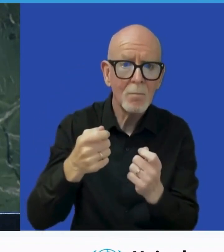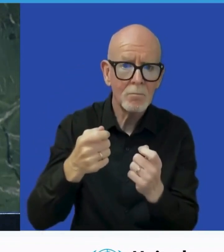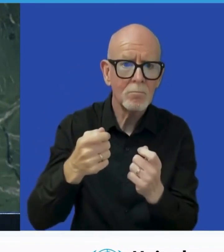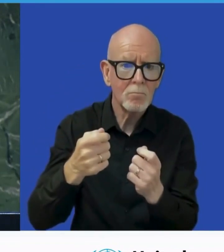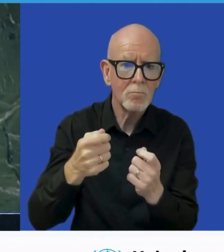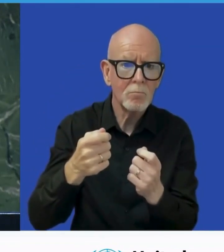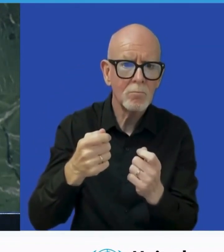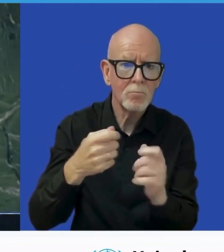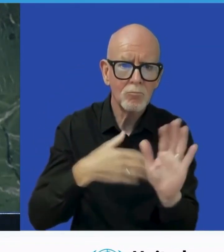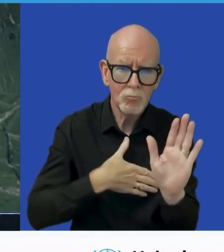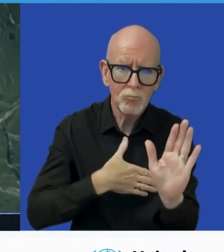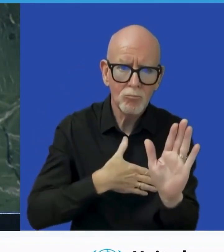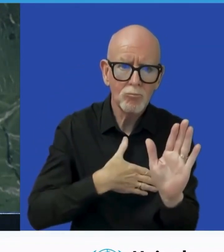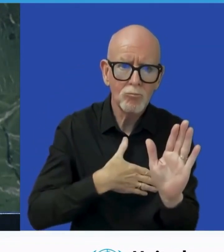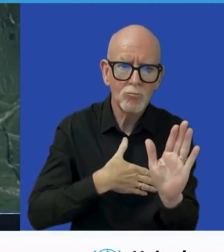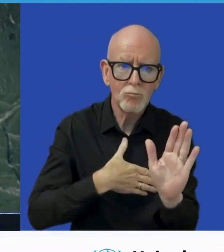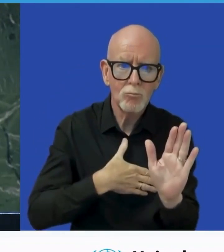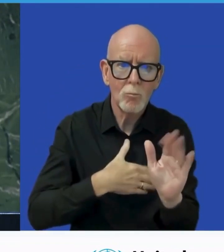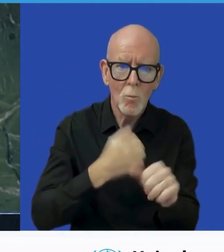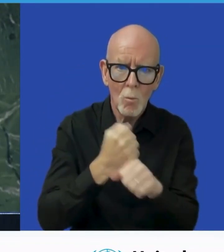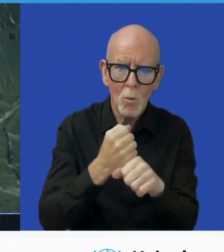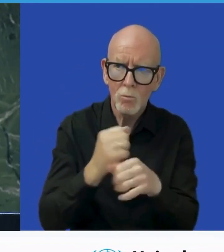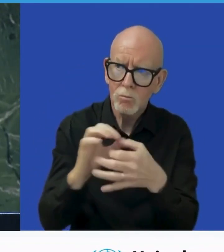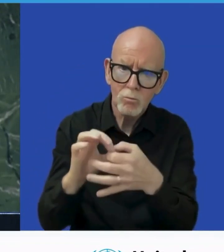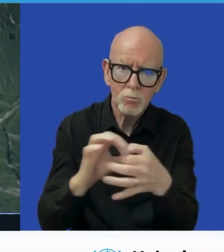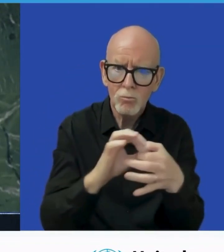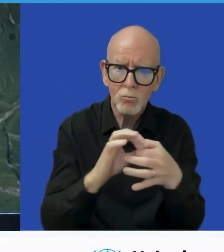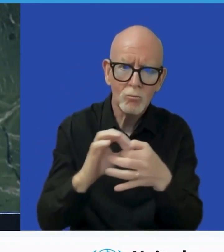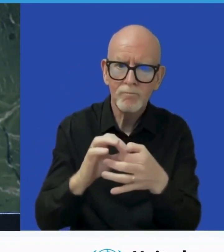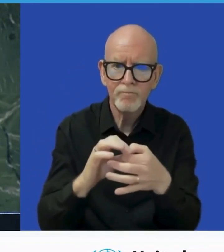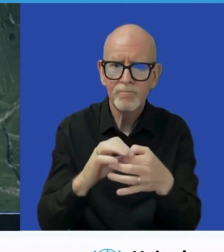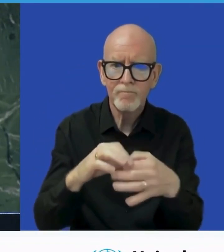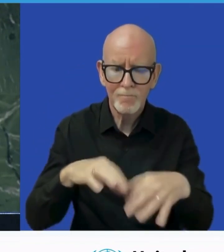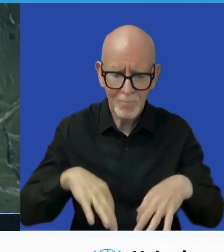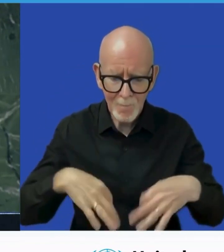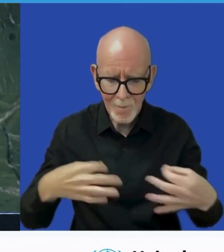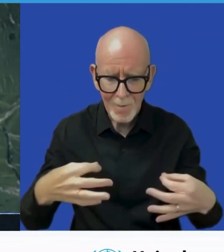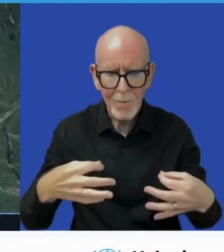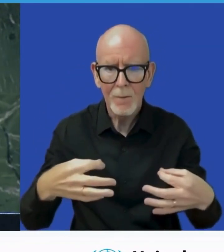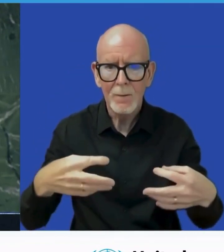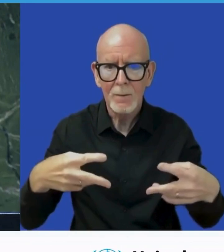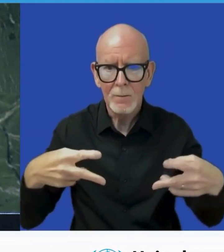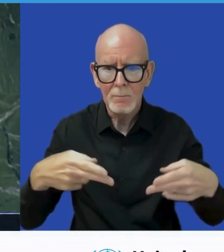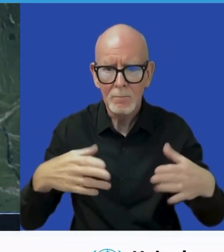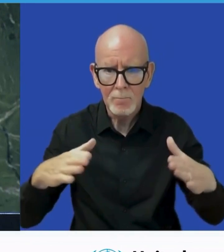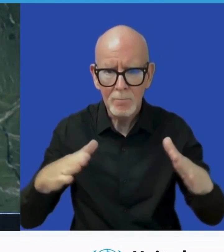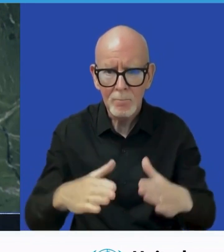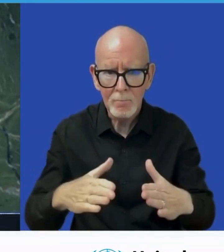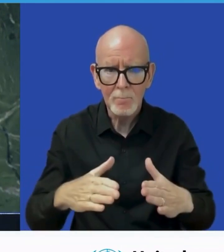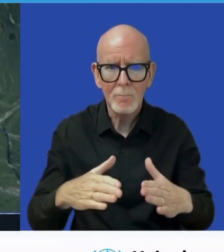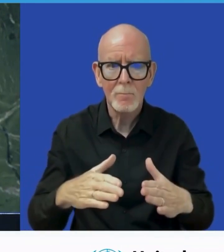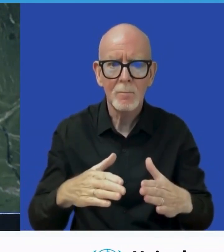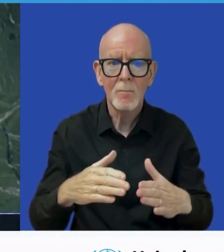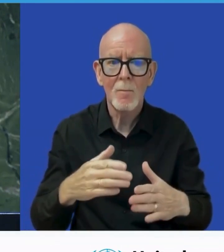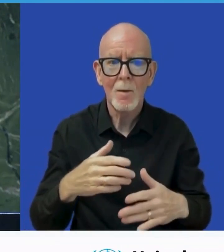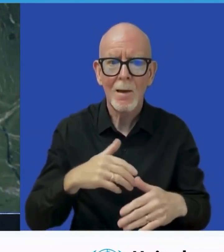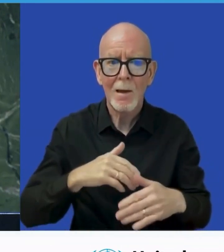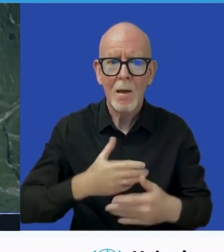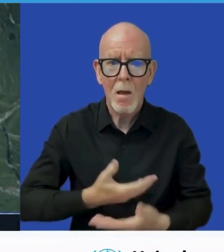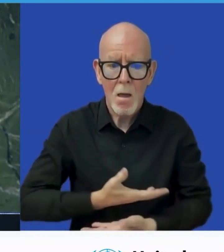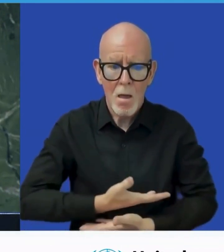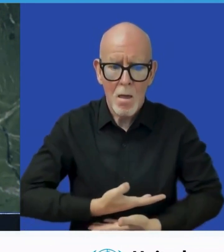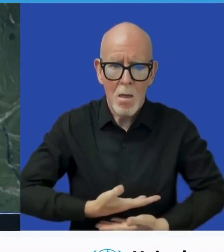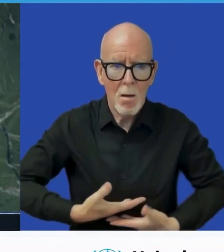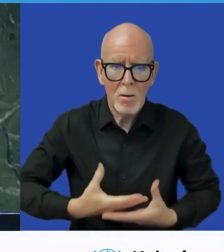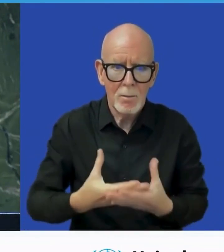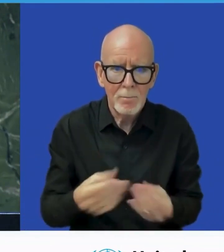within and among countries in order to lead to peaceful societies that leave no